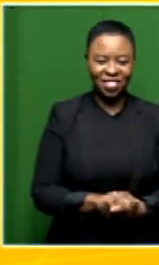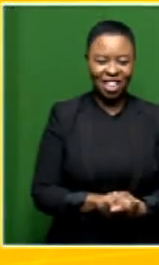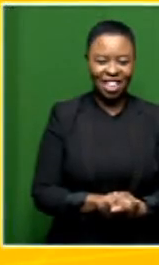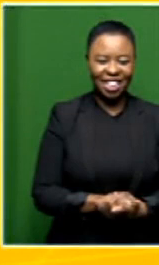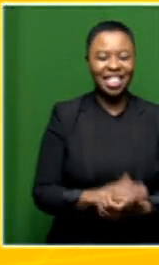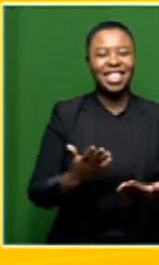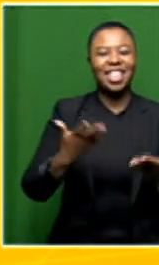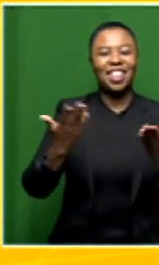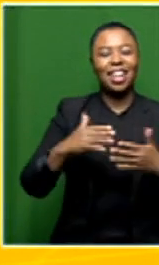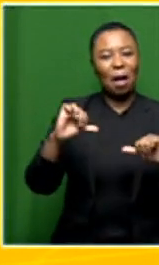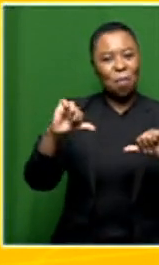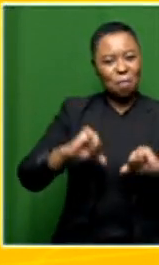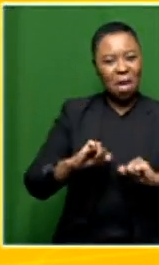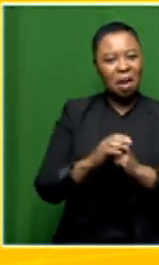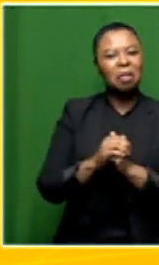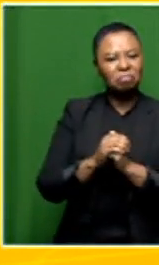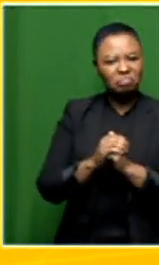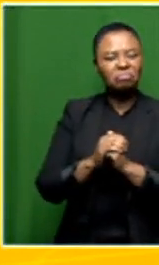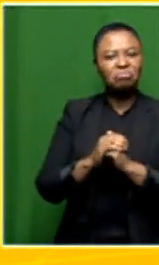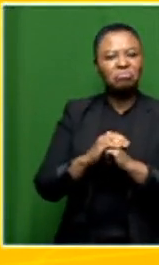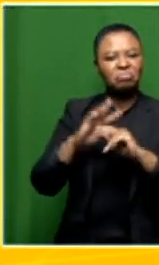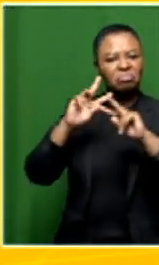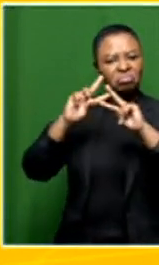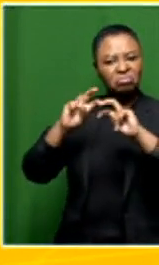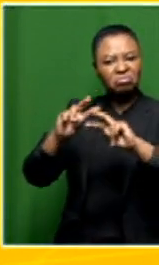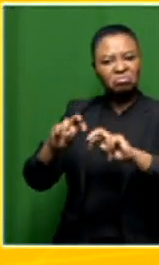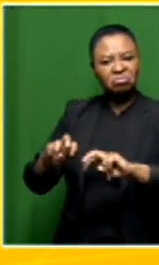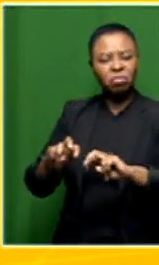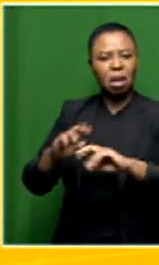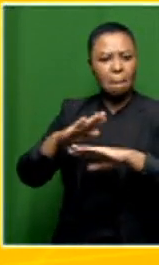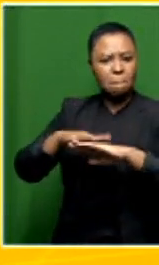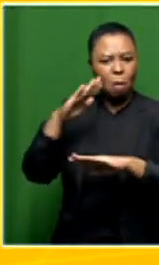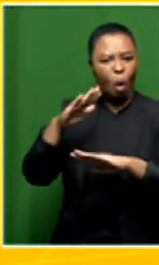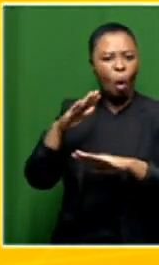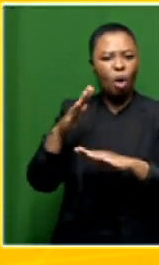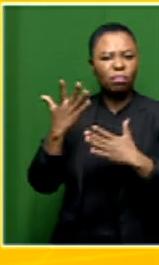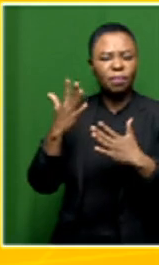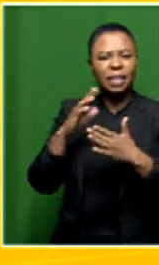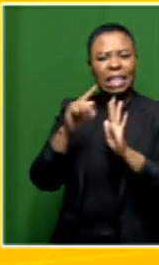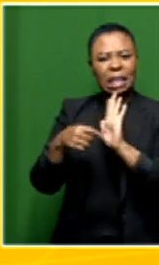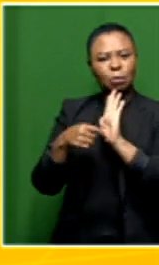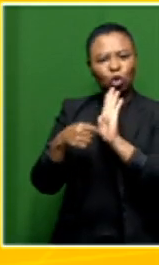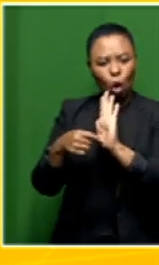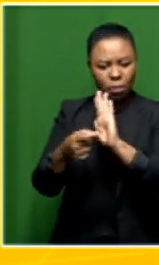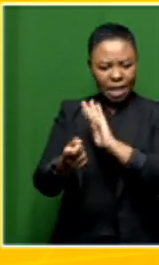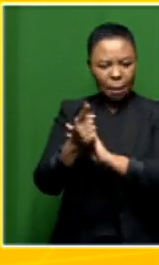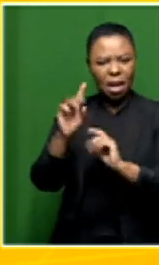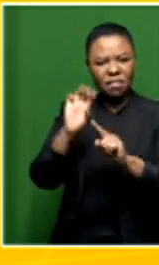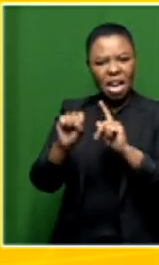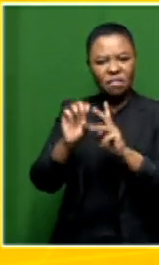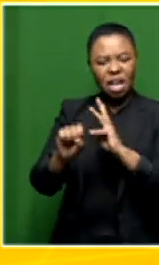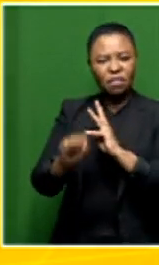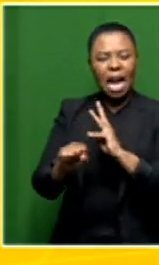welcome back a study and findings on what may be the causes of some lingering symptoms experienced by individuals with